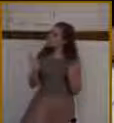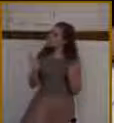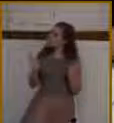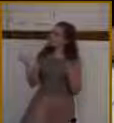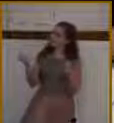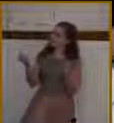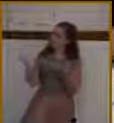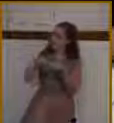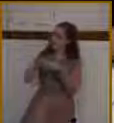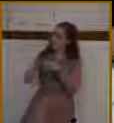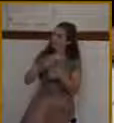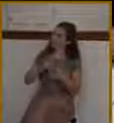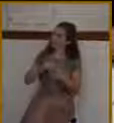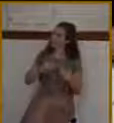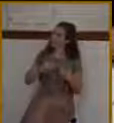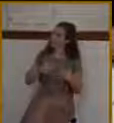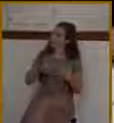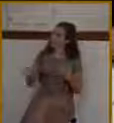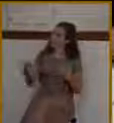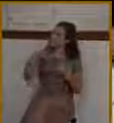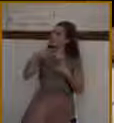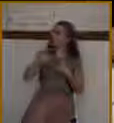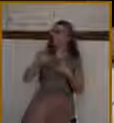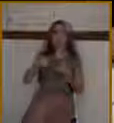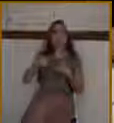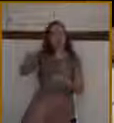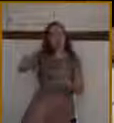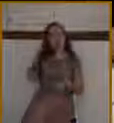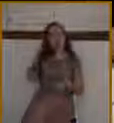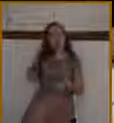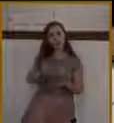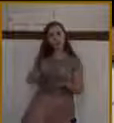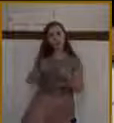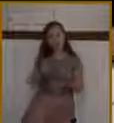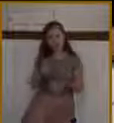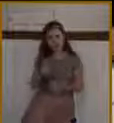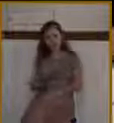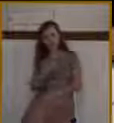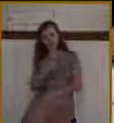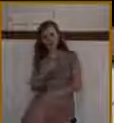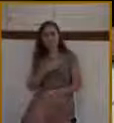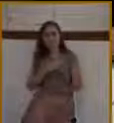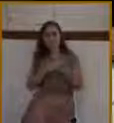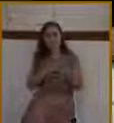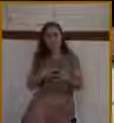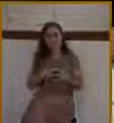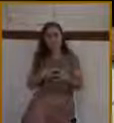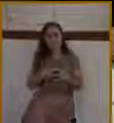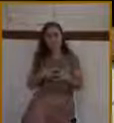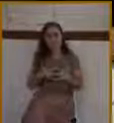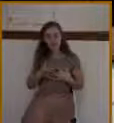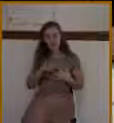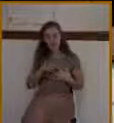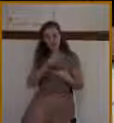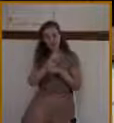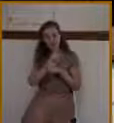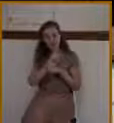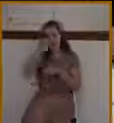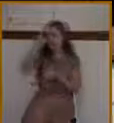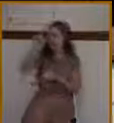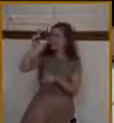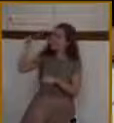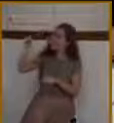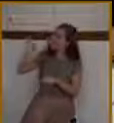Enter into my heart. There's a welcome place here in this heart, in this temple for you, the true and rightful King. Let's bow for prayer